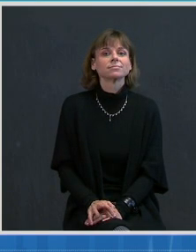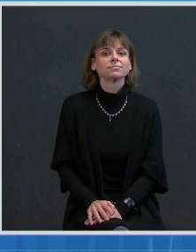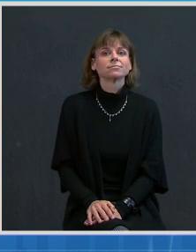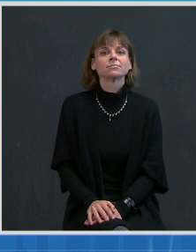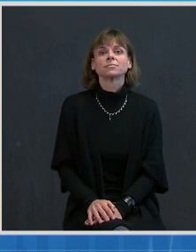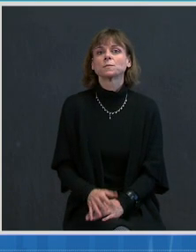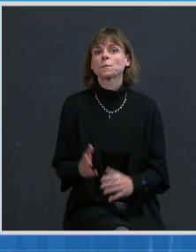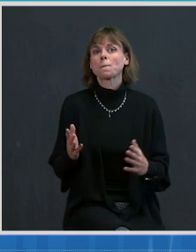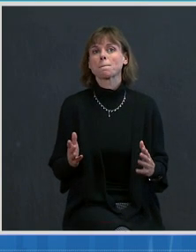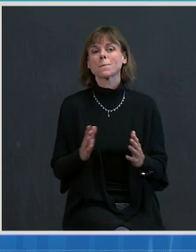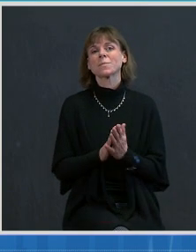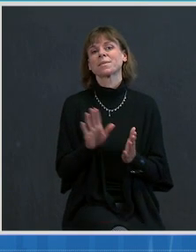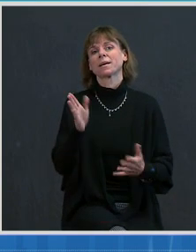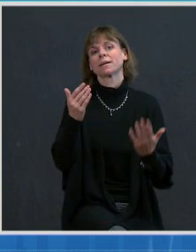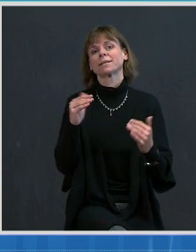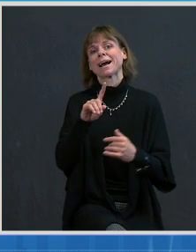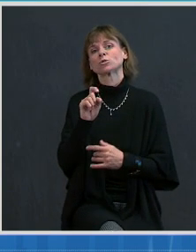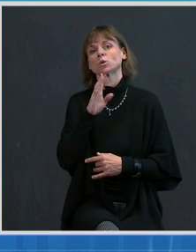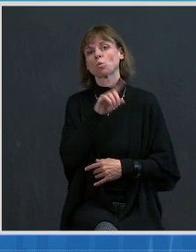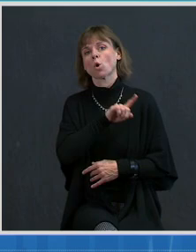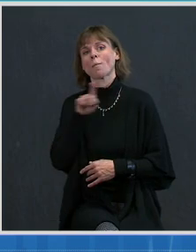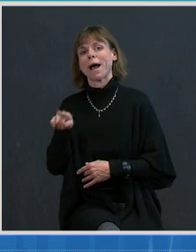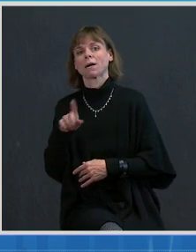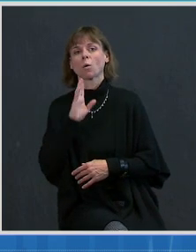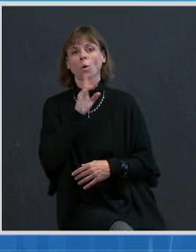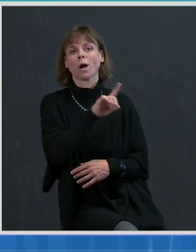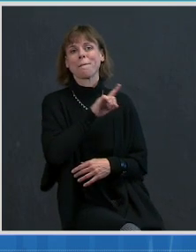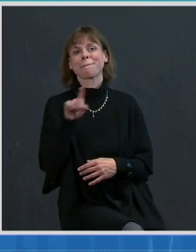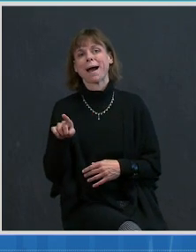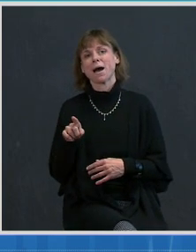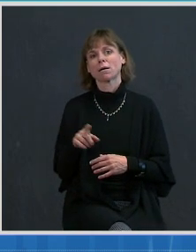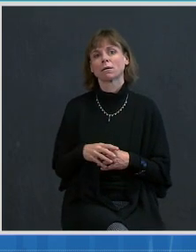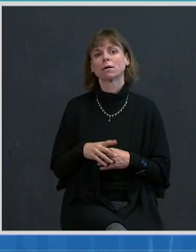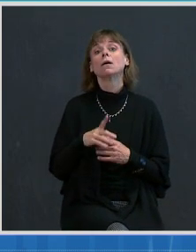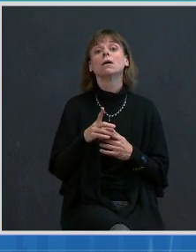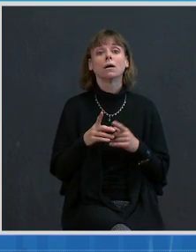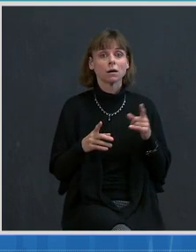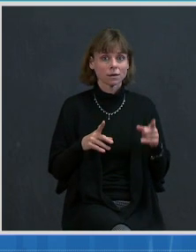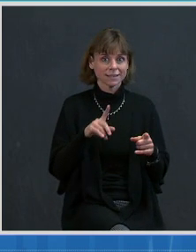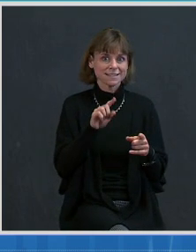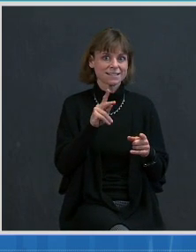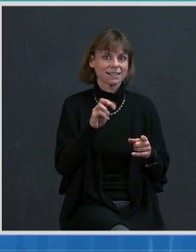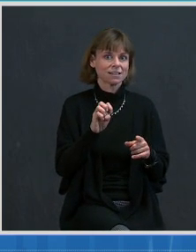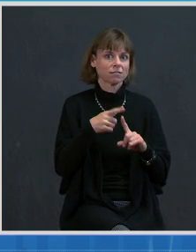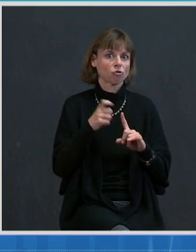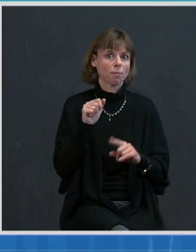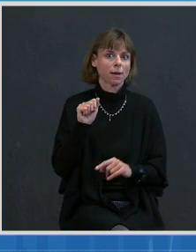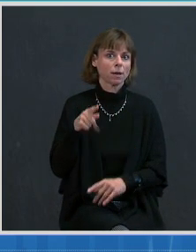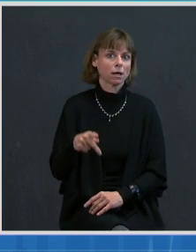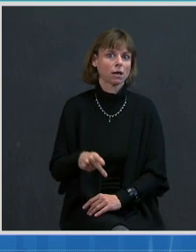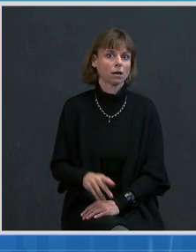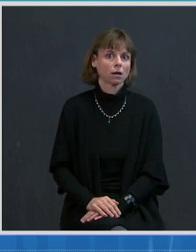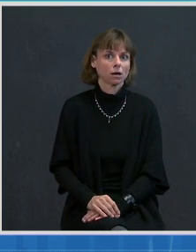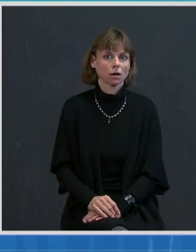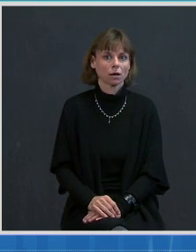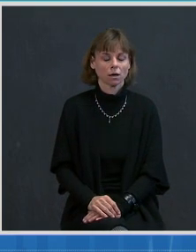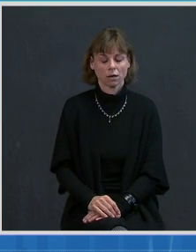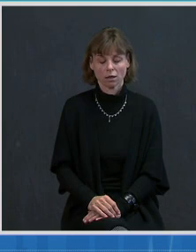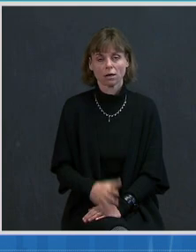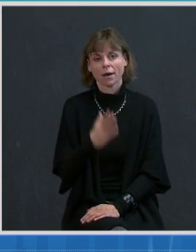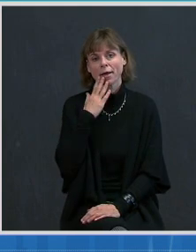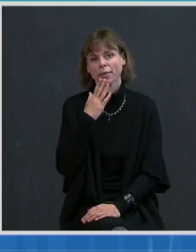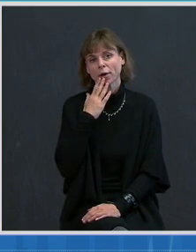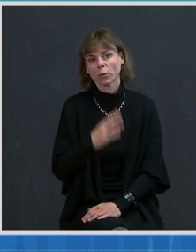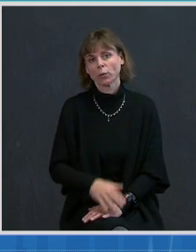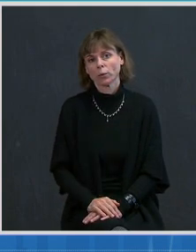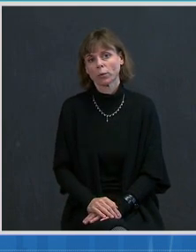Kevin, maybe we should take the next question and come back. Mr. We'll come back to you, Shira. We'll go to Zeke at AP. Thanks, y'all, for doing the